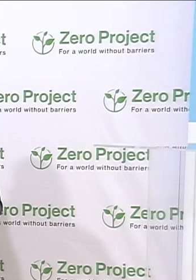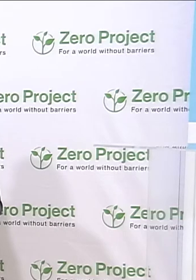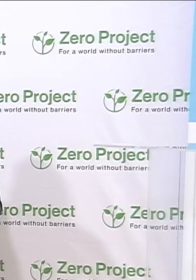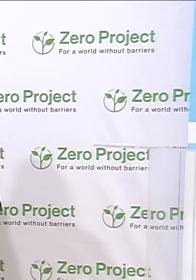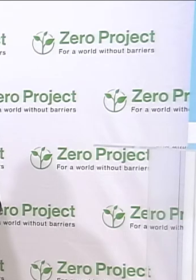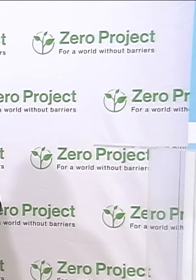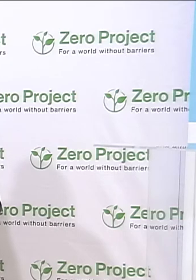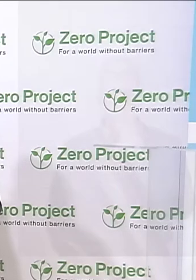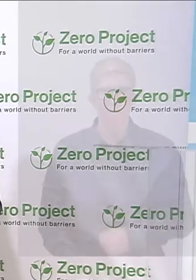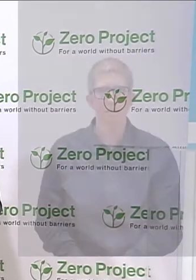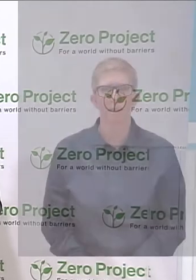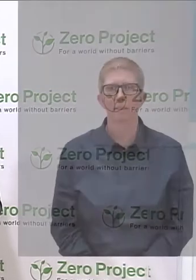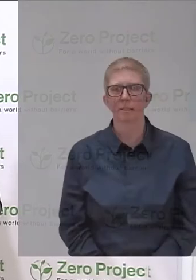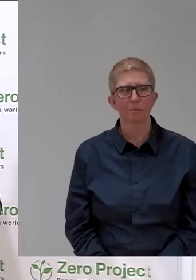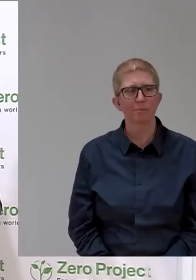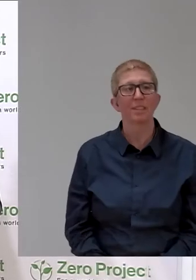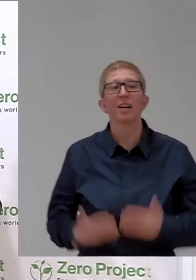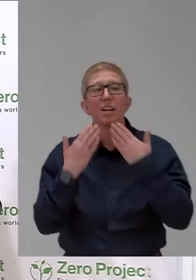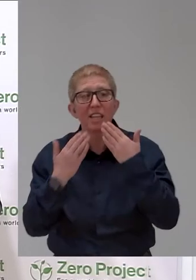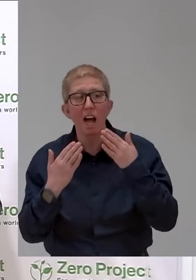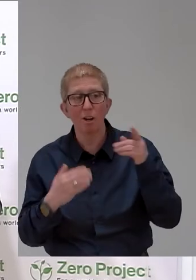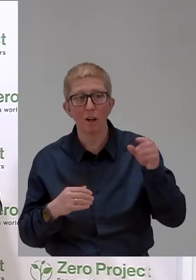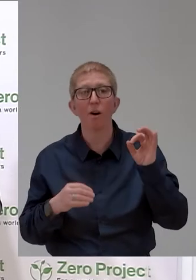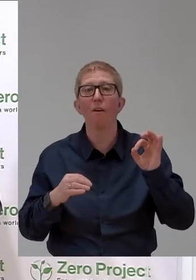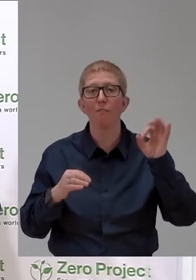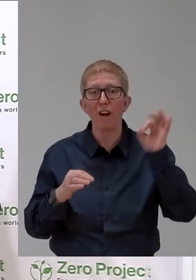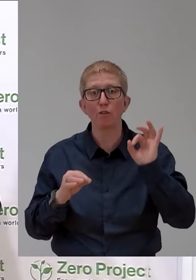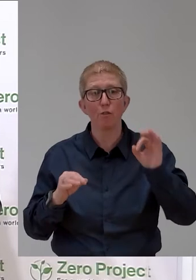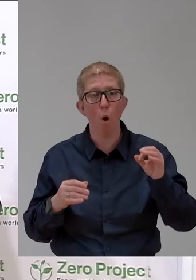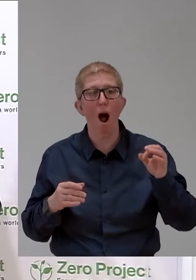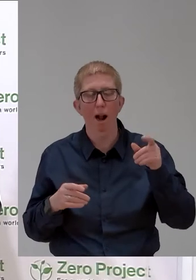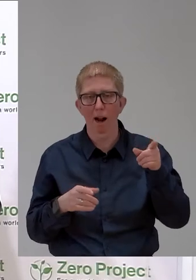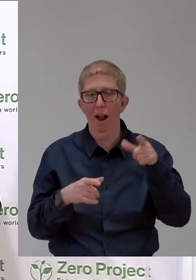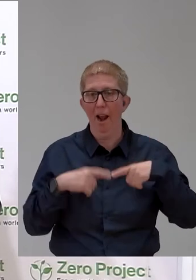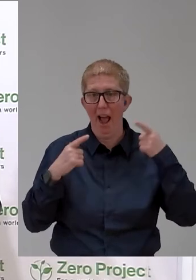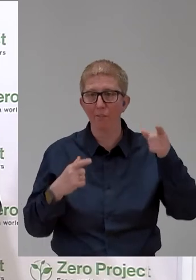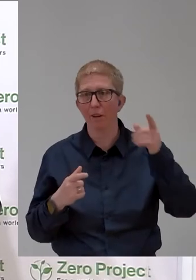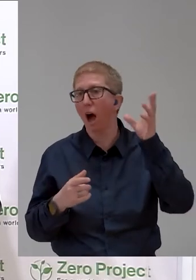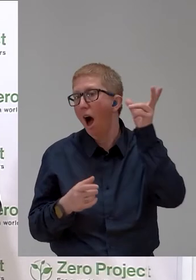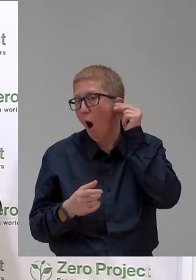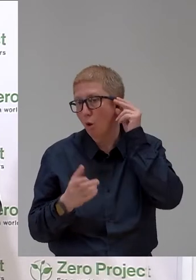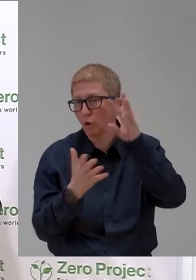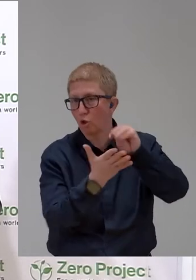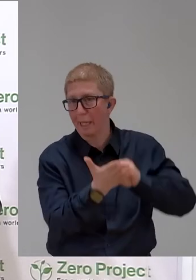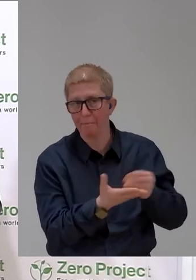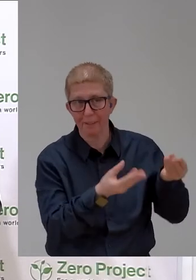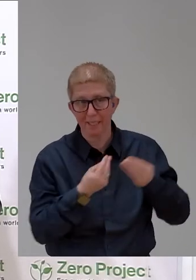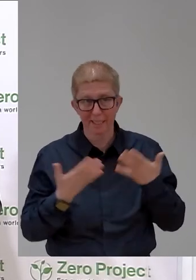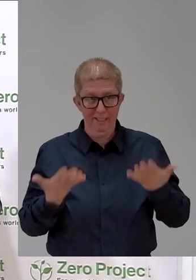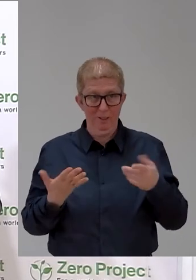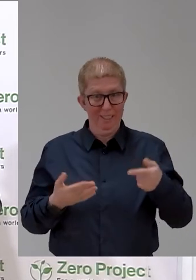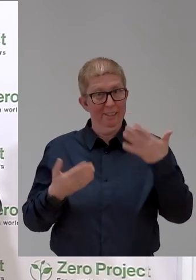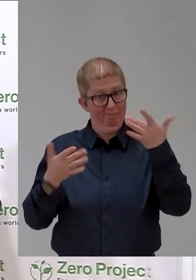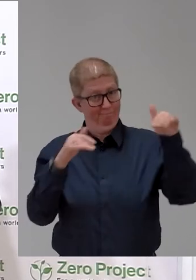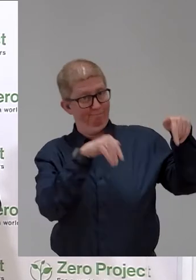Thank you, Fritz, for this live audio description of the videos that we see. We have now here with us Paloma Sidd